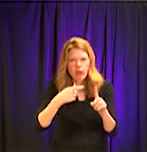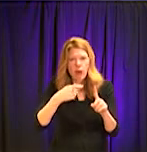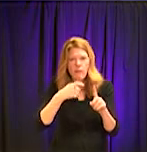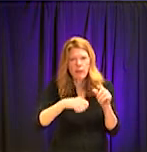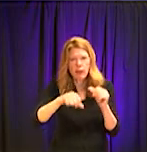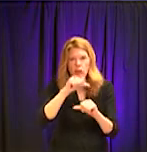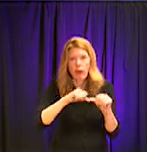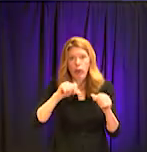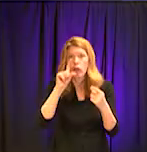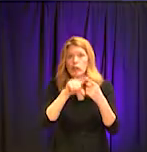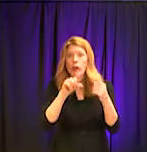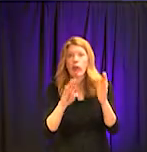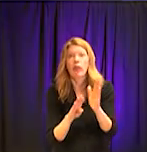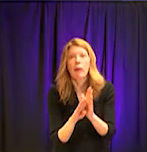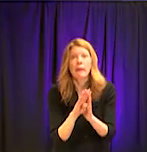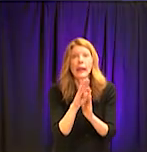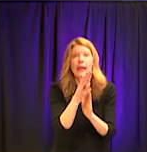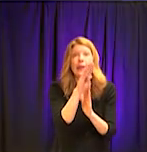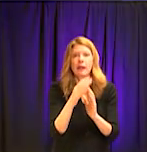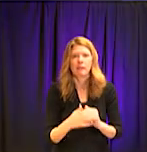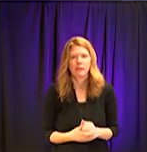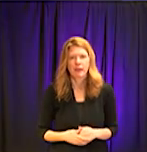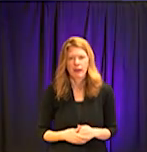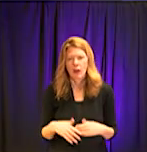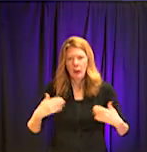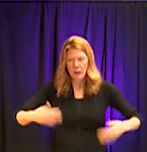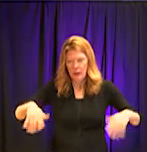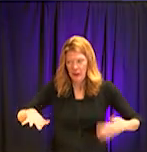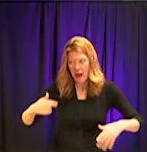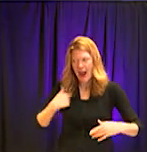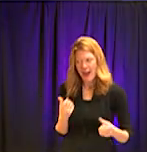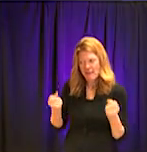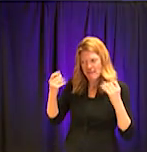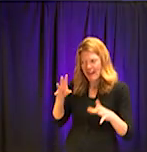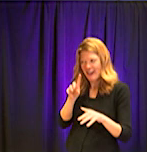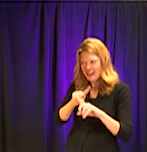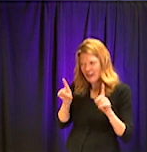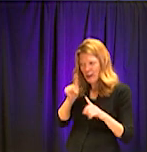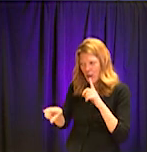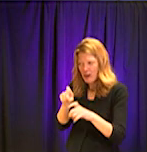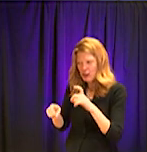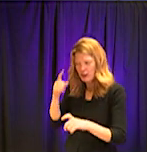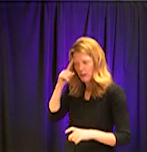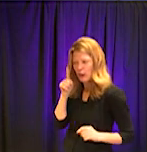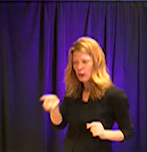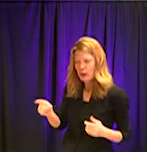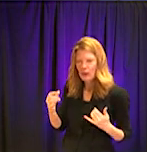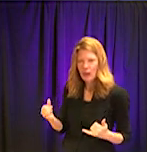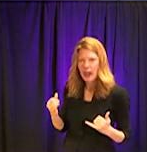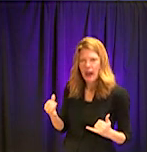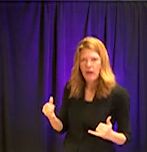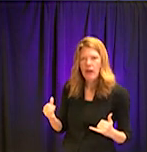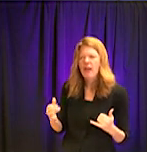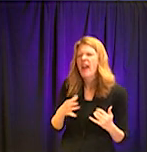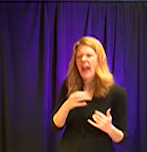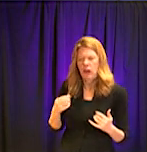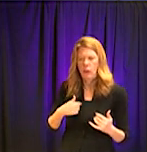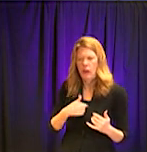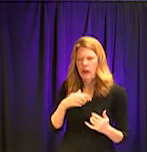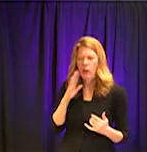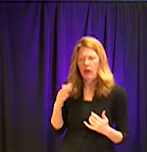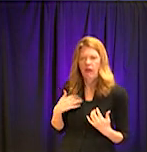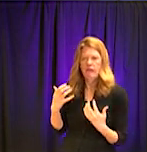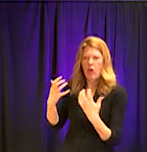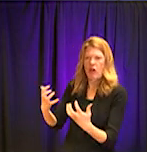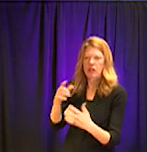All right. So several questions, lots of questions, and we're going to get some more at the end of our program as well, uh, from, from our audience, but let's, let's